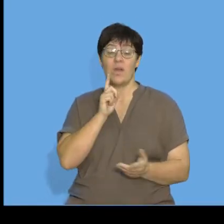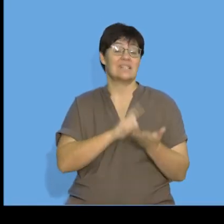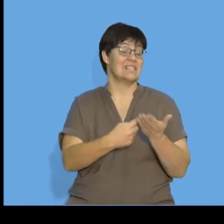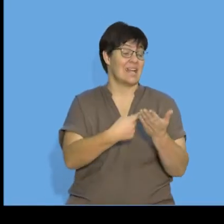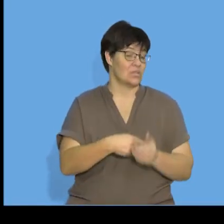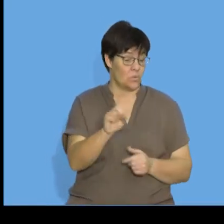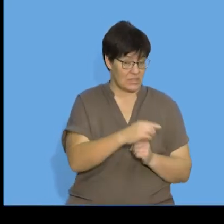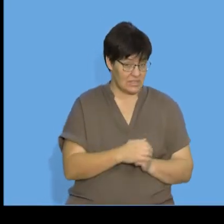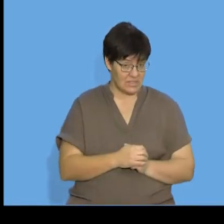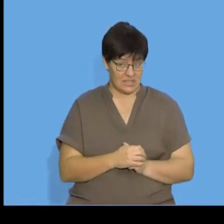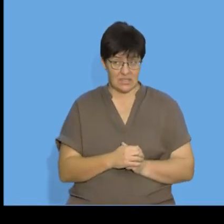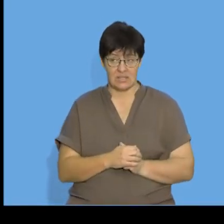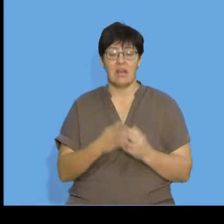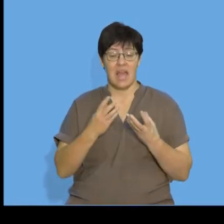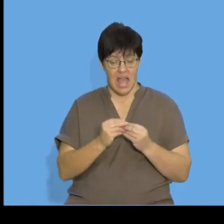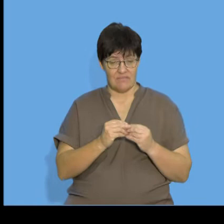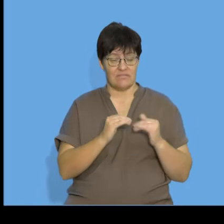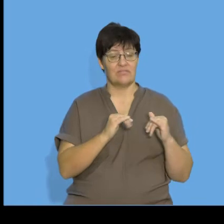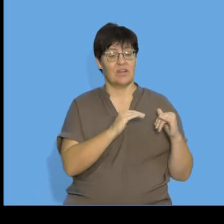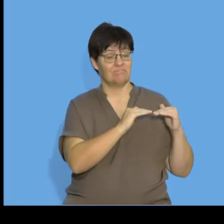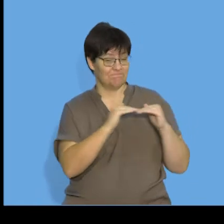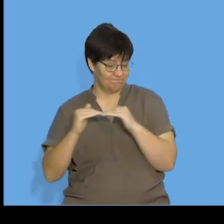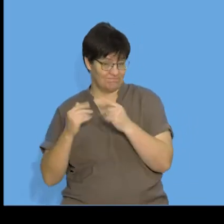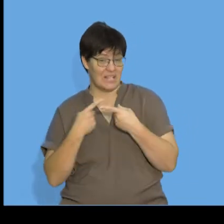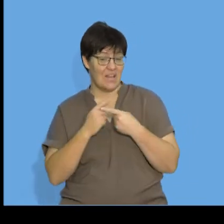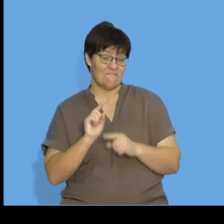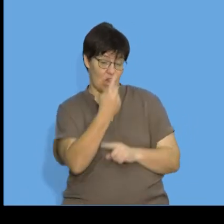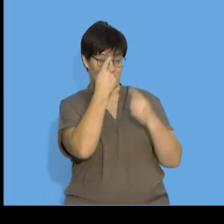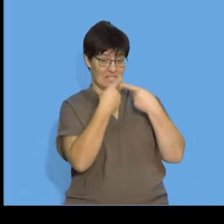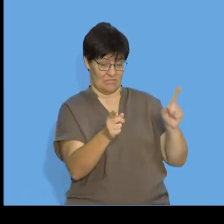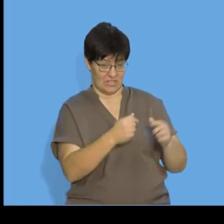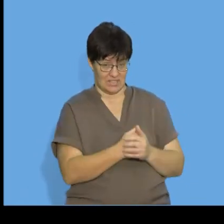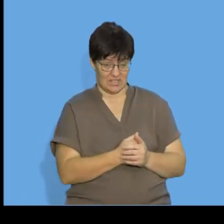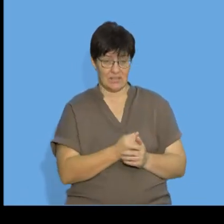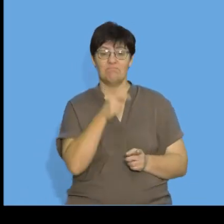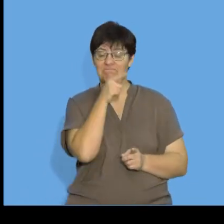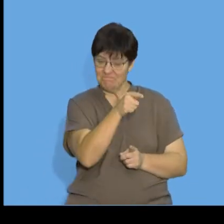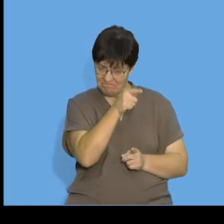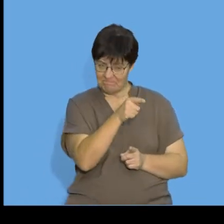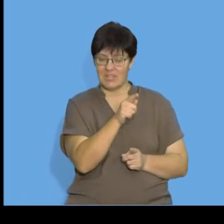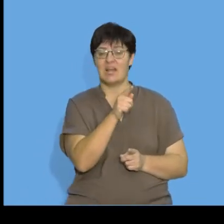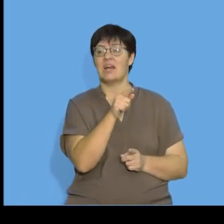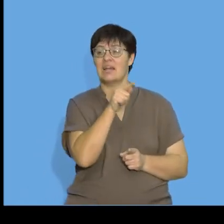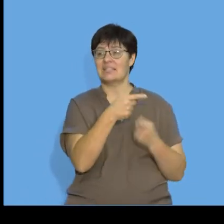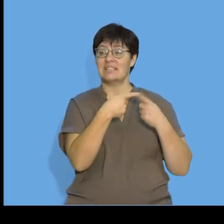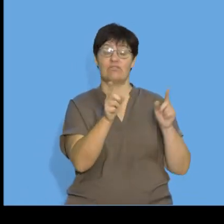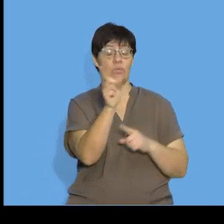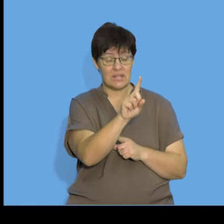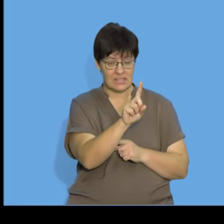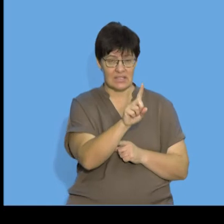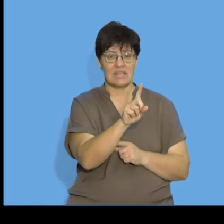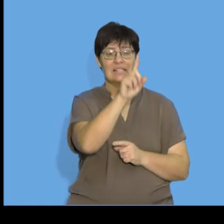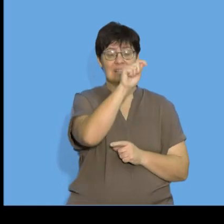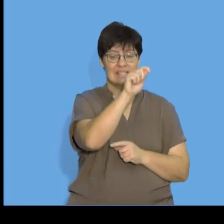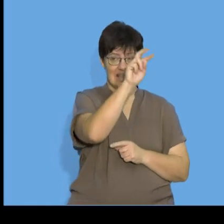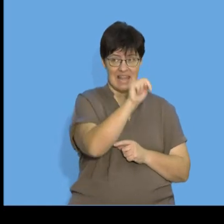So, we discussed that we have a common difference or common first difference. That's when we discussed that the